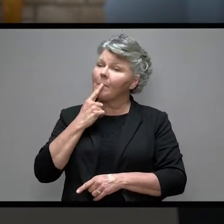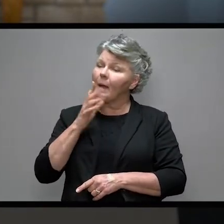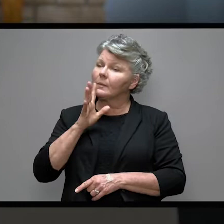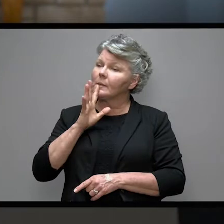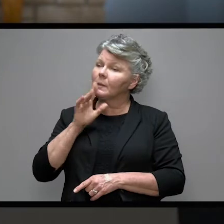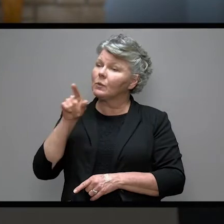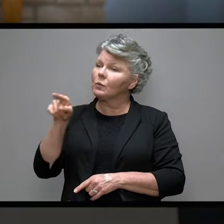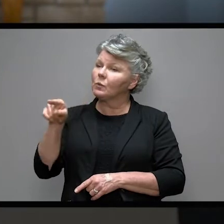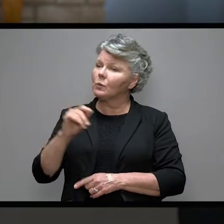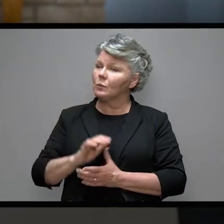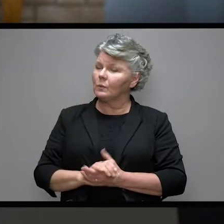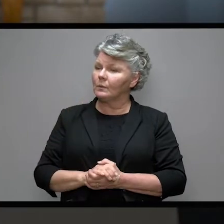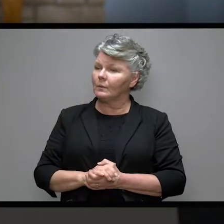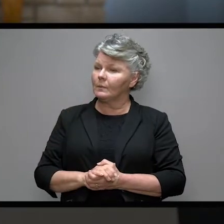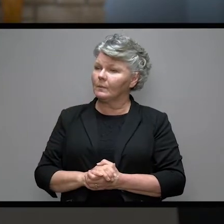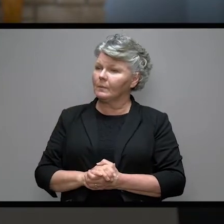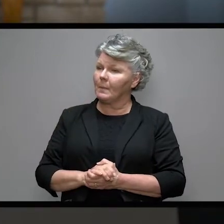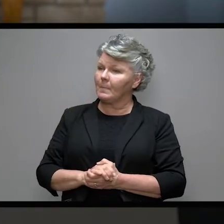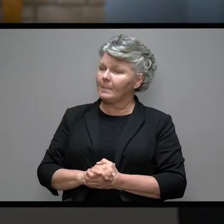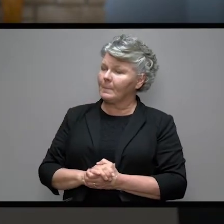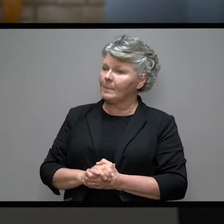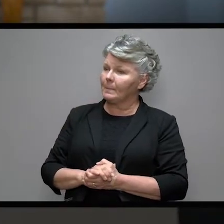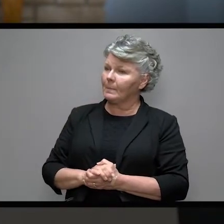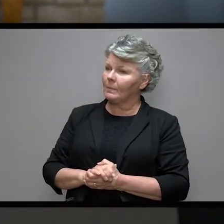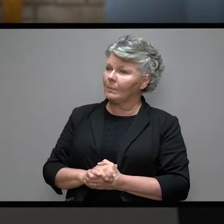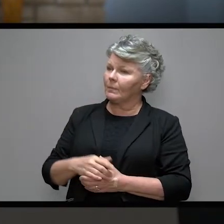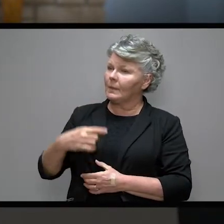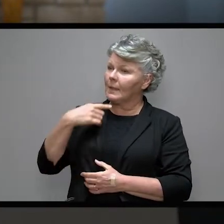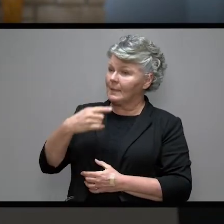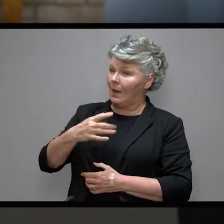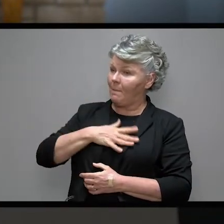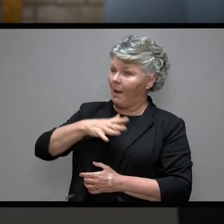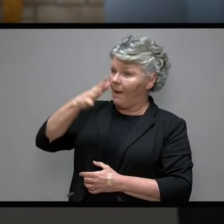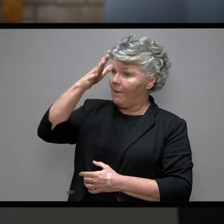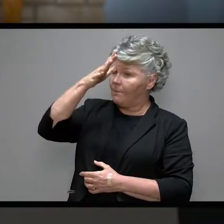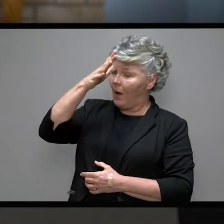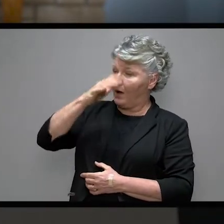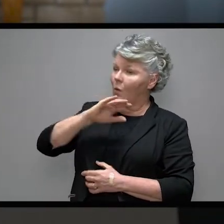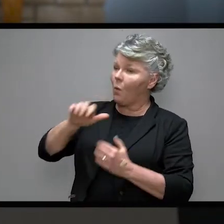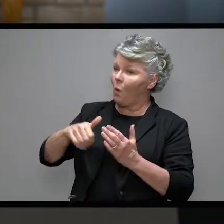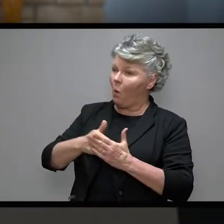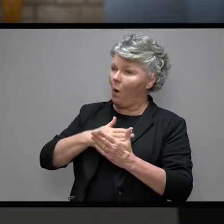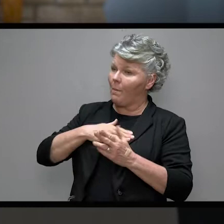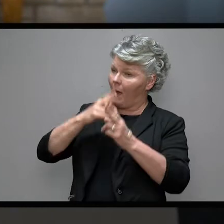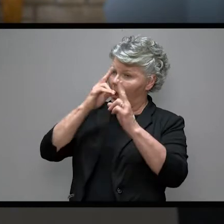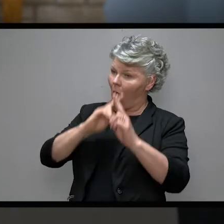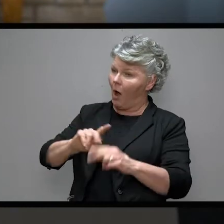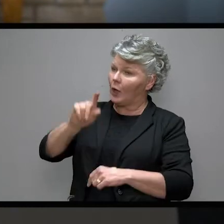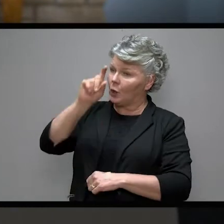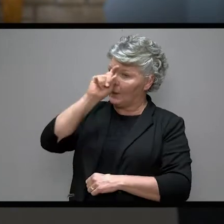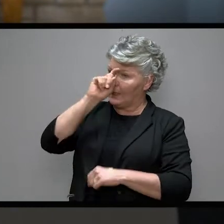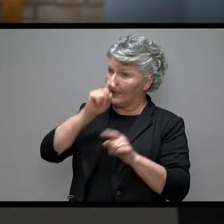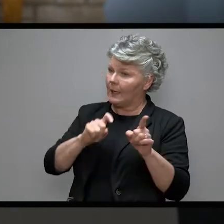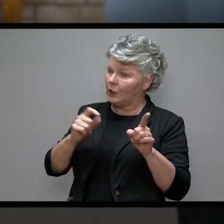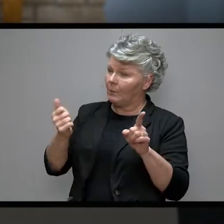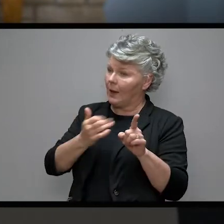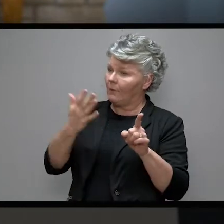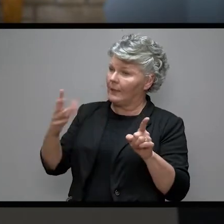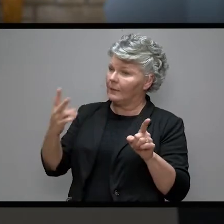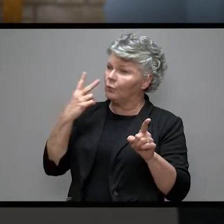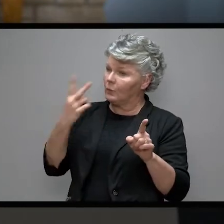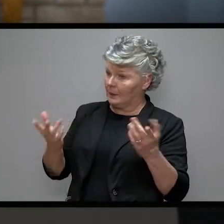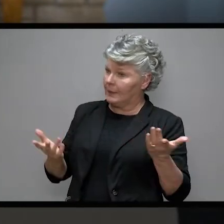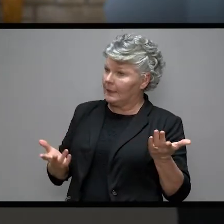speaks to you. You must tell my father of all my honor in Egypt and of all that you have seen.